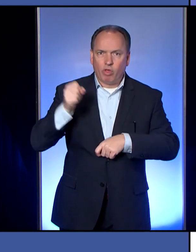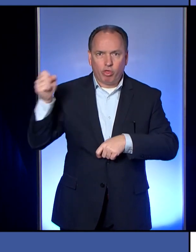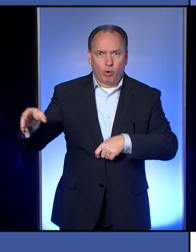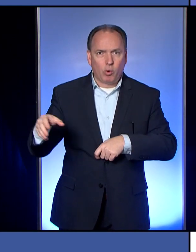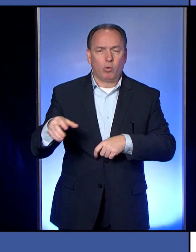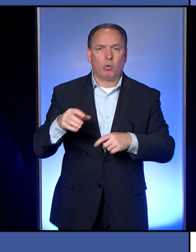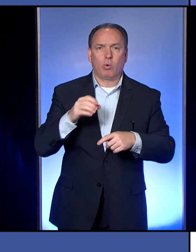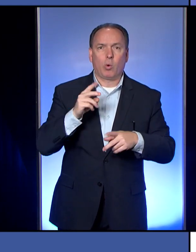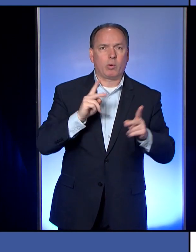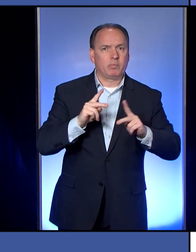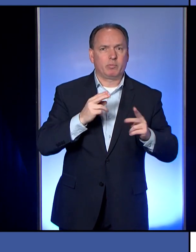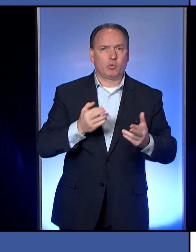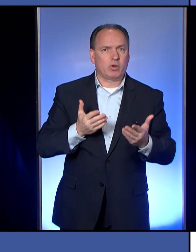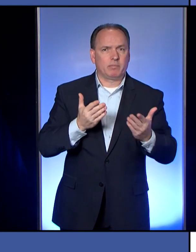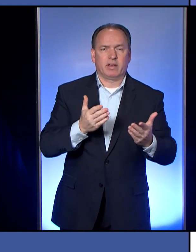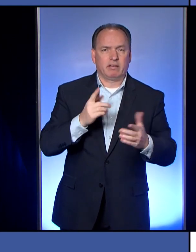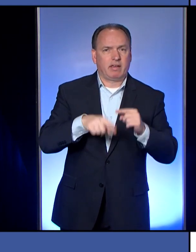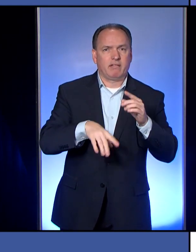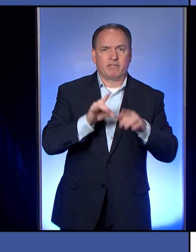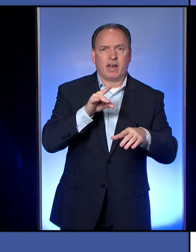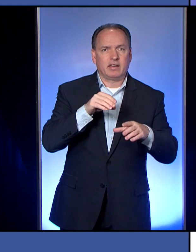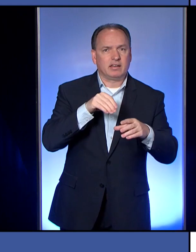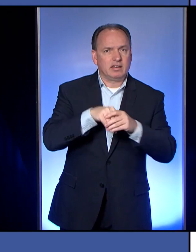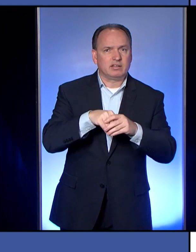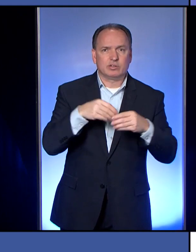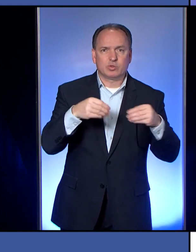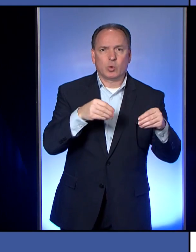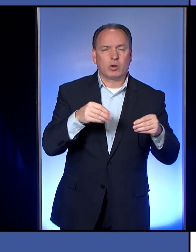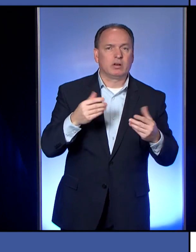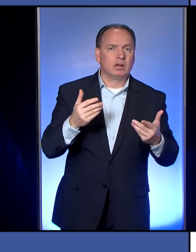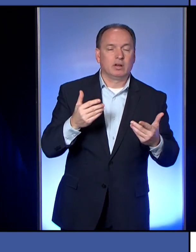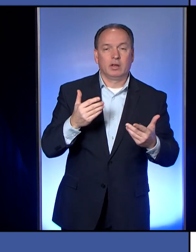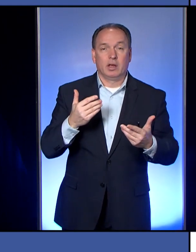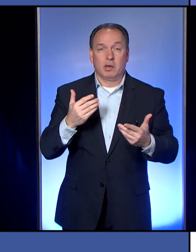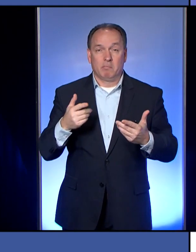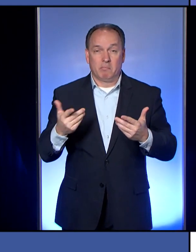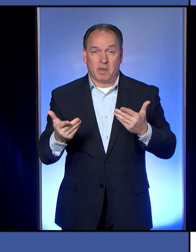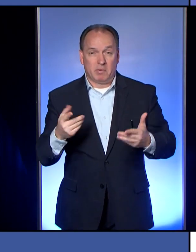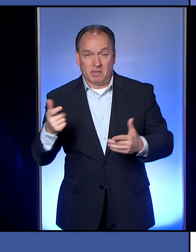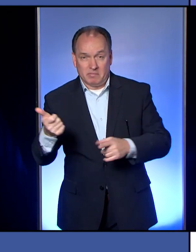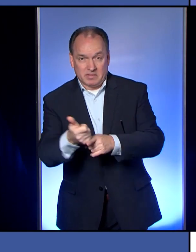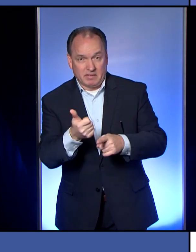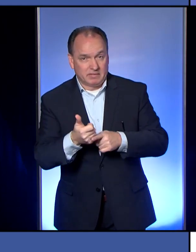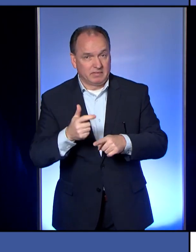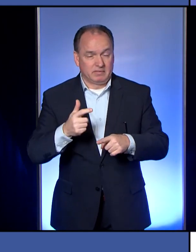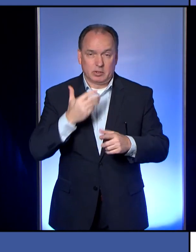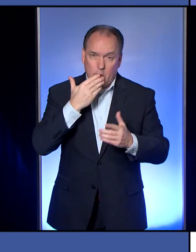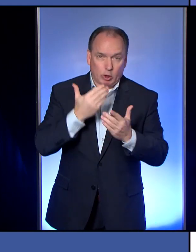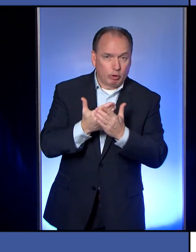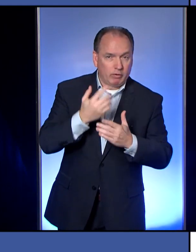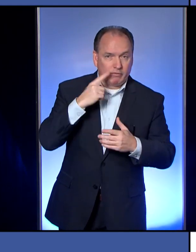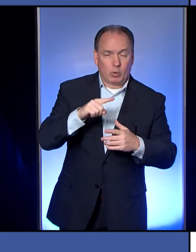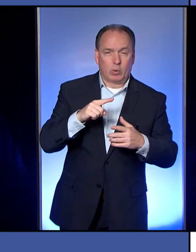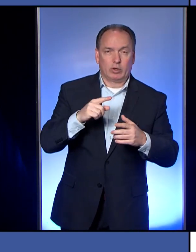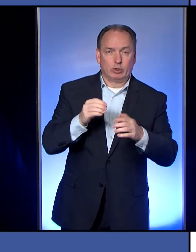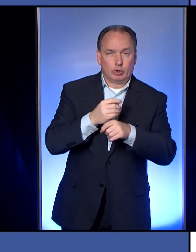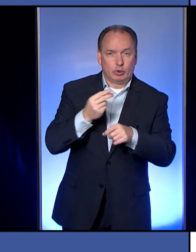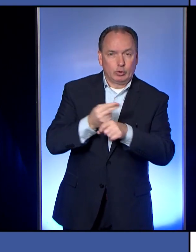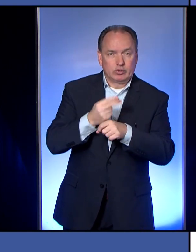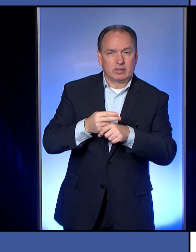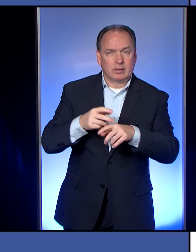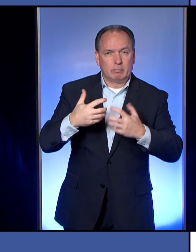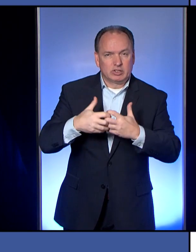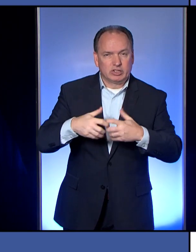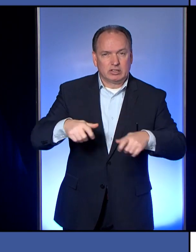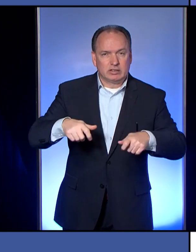can't find masks in stores and maybe aren't terribly handy with a sewing machine. So I know on the Pennsylvania Department of Health